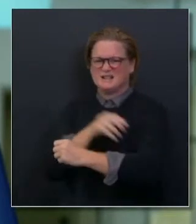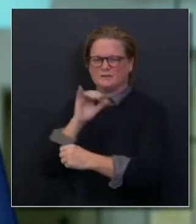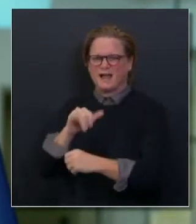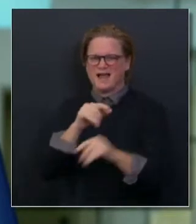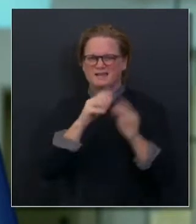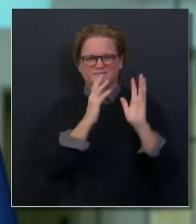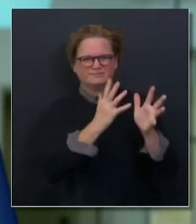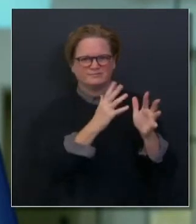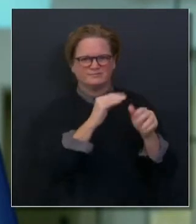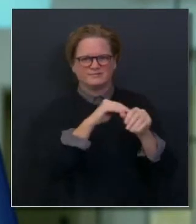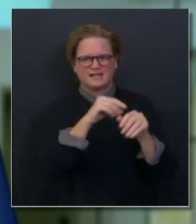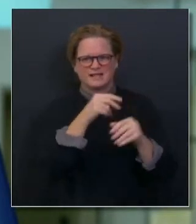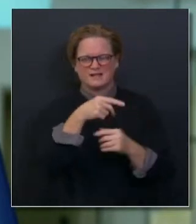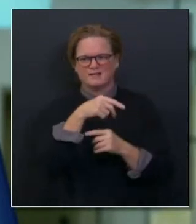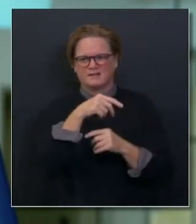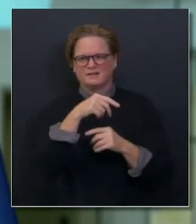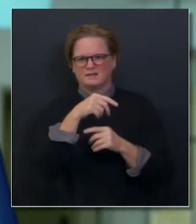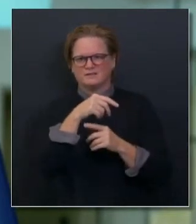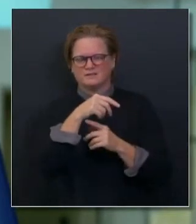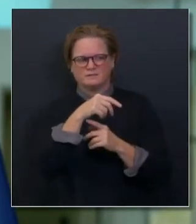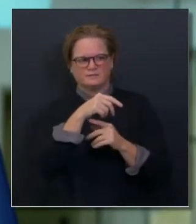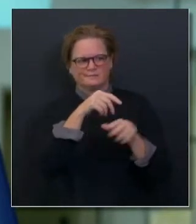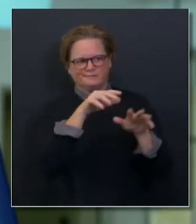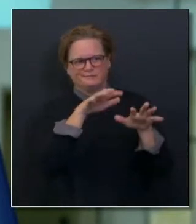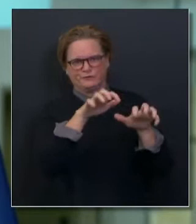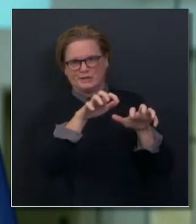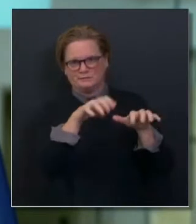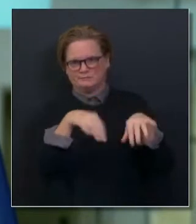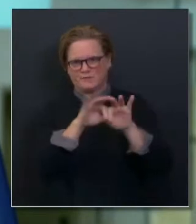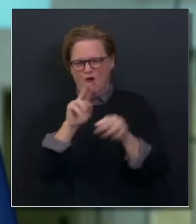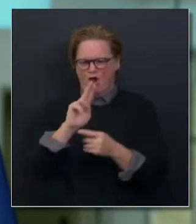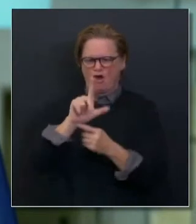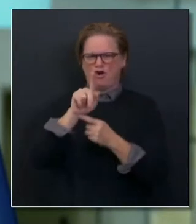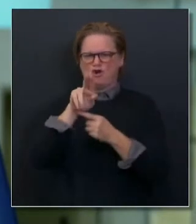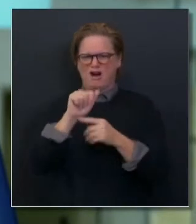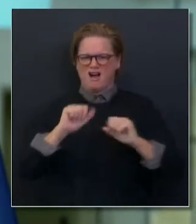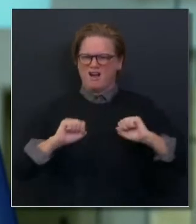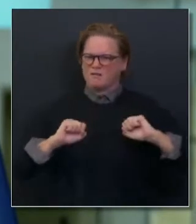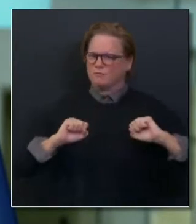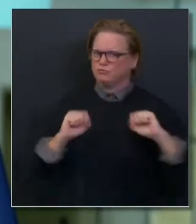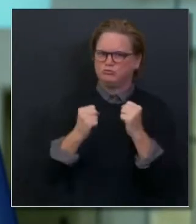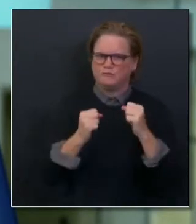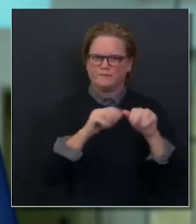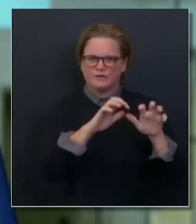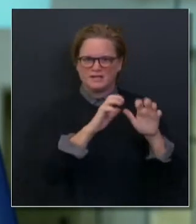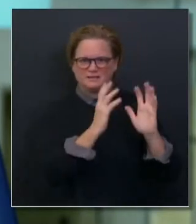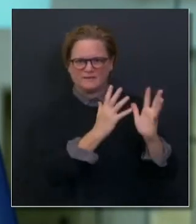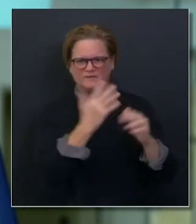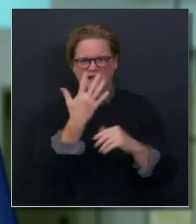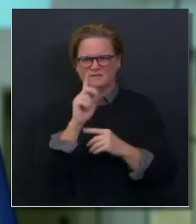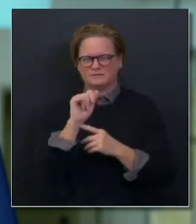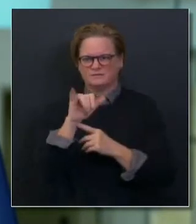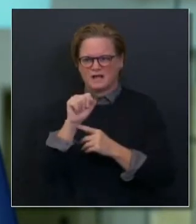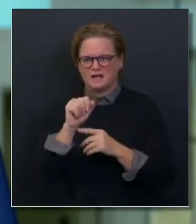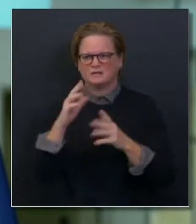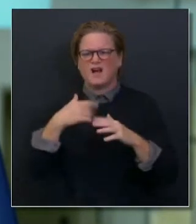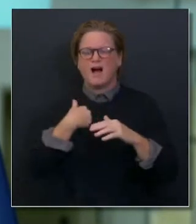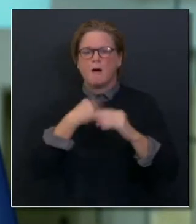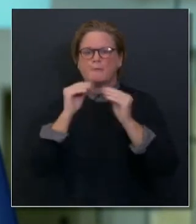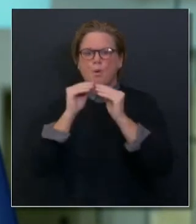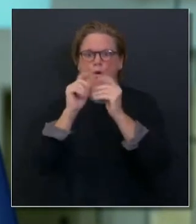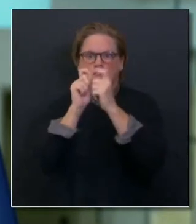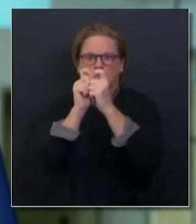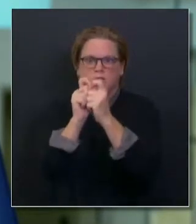Is there enough doses that were, well, without getting into the details, I was just thinking yesterday,